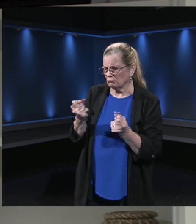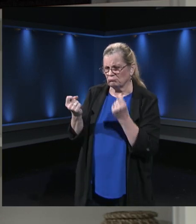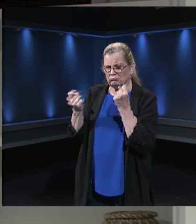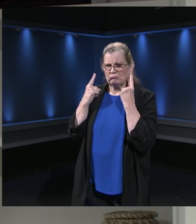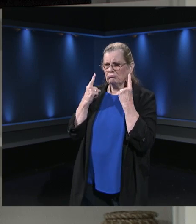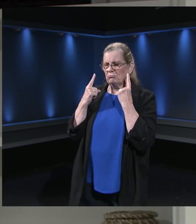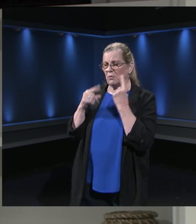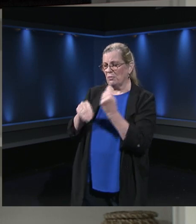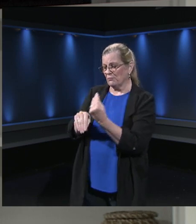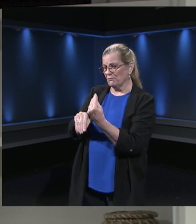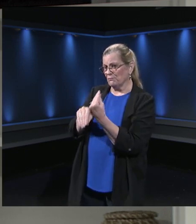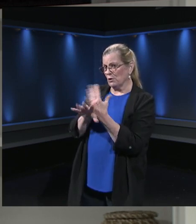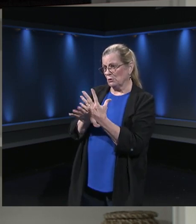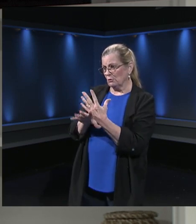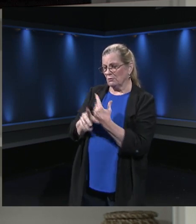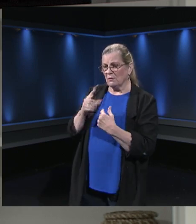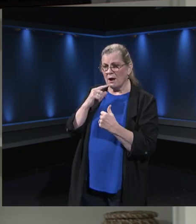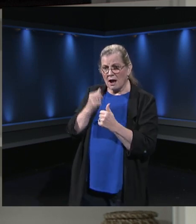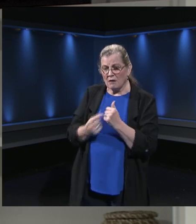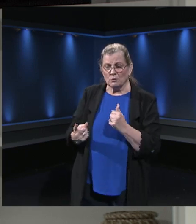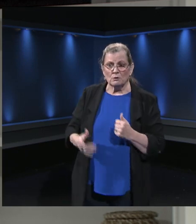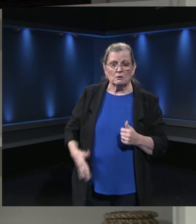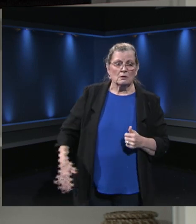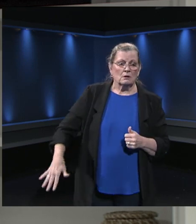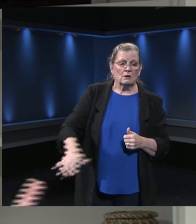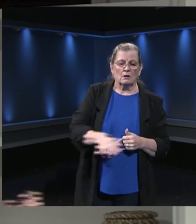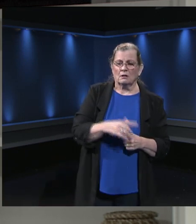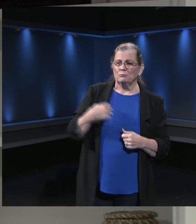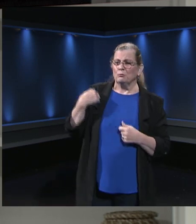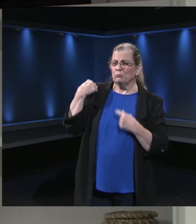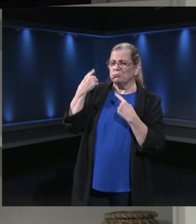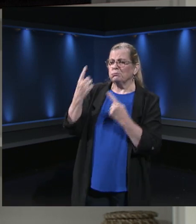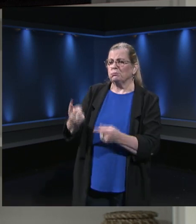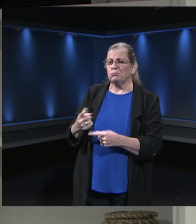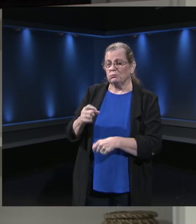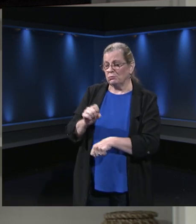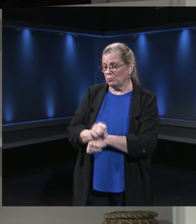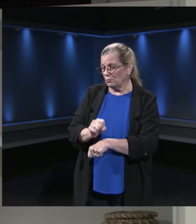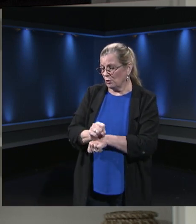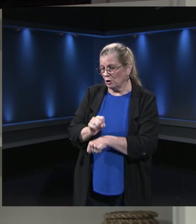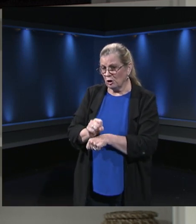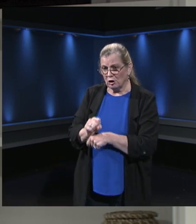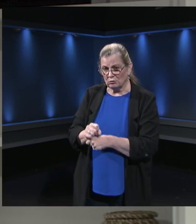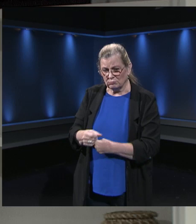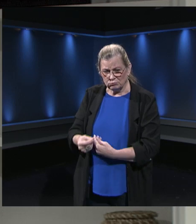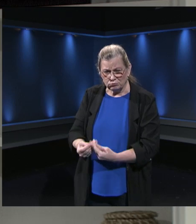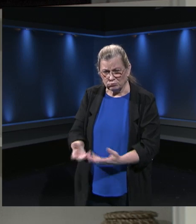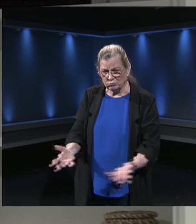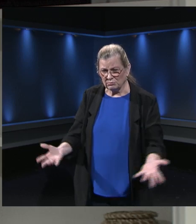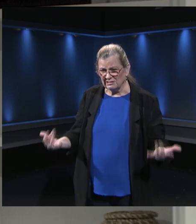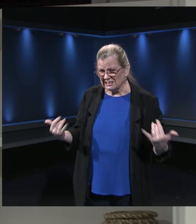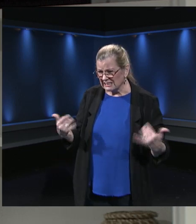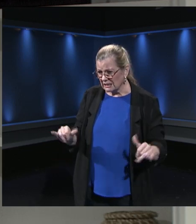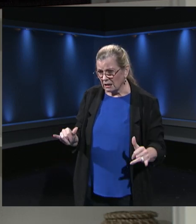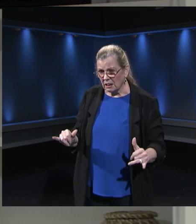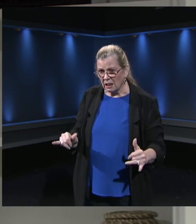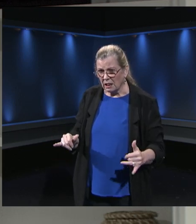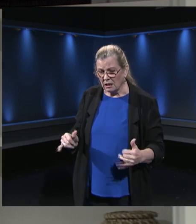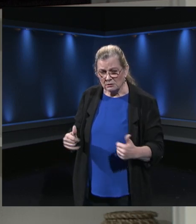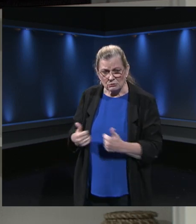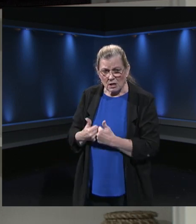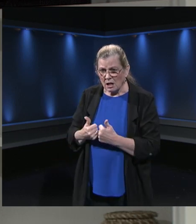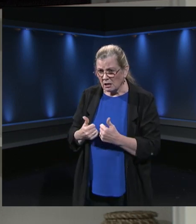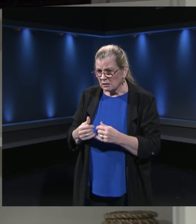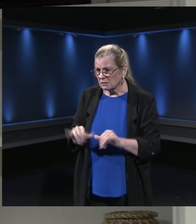regardless of everything that we do, and we will do everything we can, still presents challenges both seen and